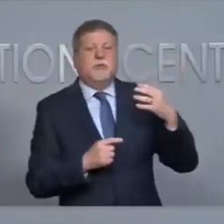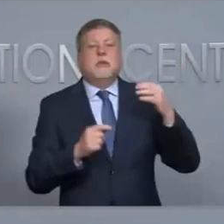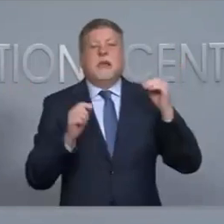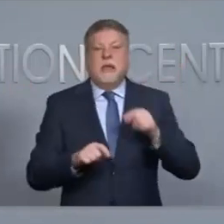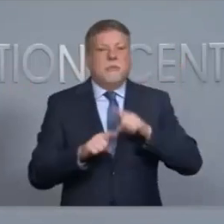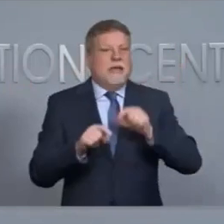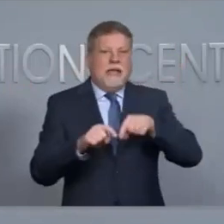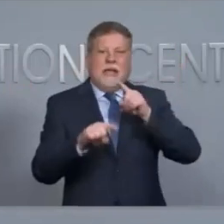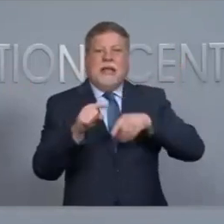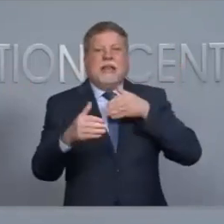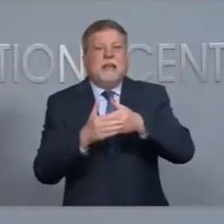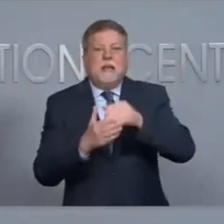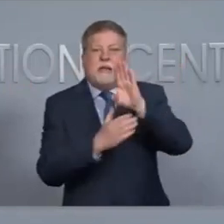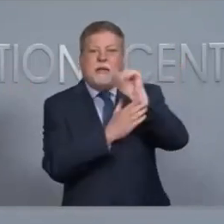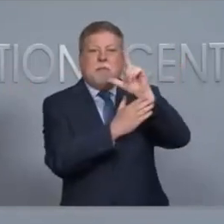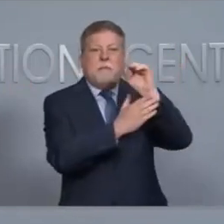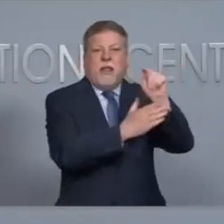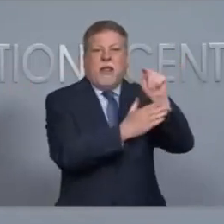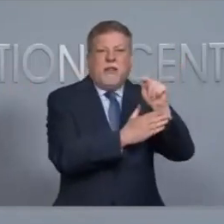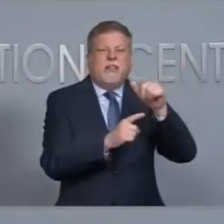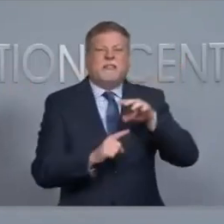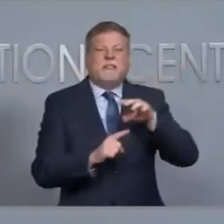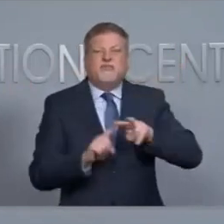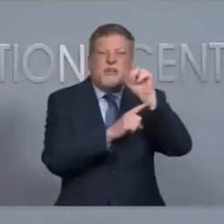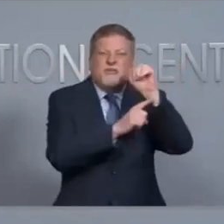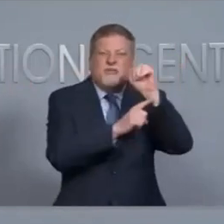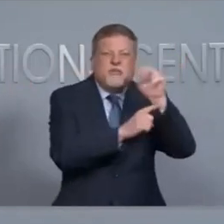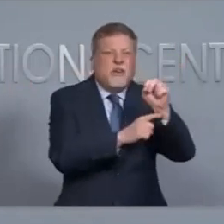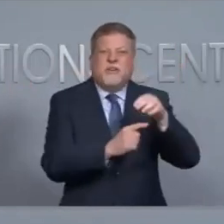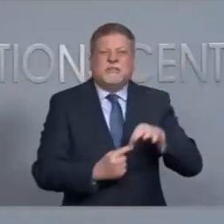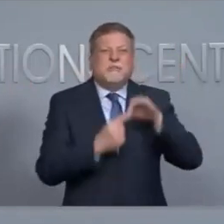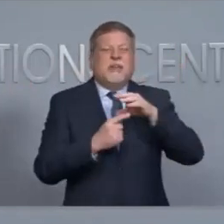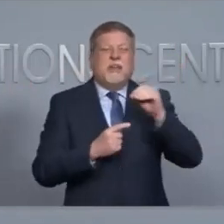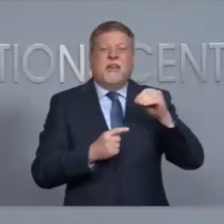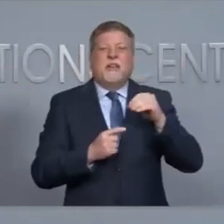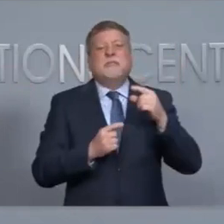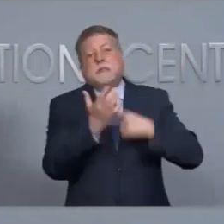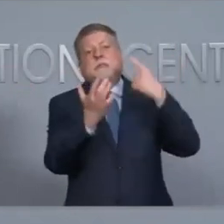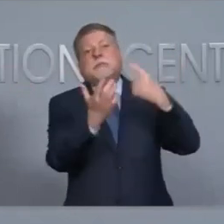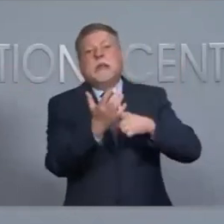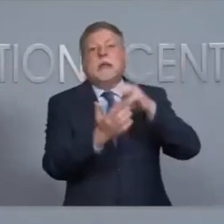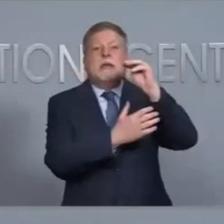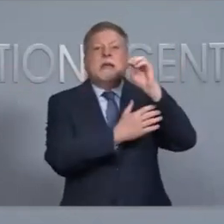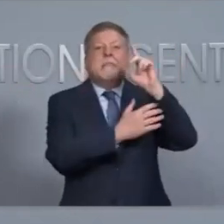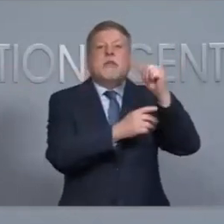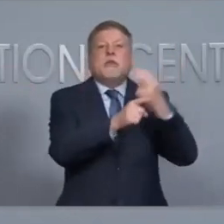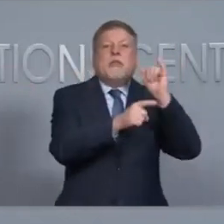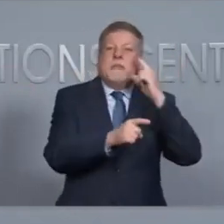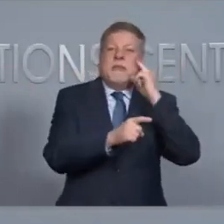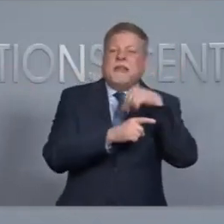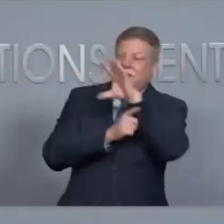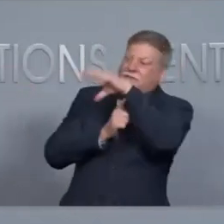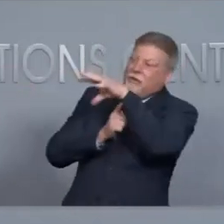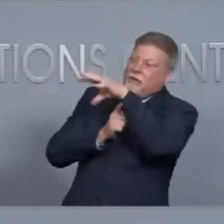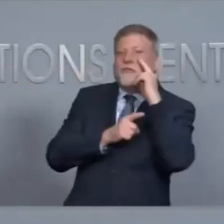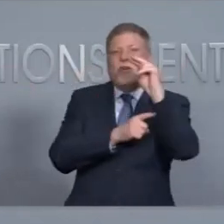near any voted ballots That's a very minor exception and it's one that the media uses sometimes when they need to get footage of inside